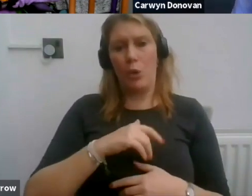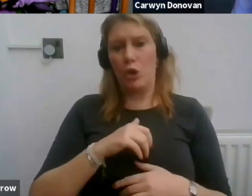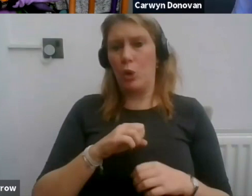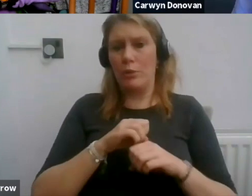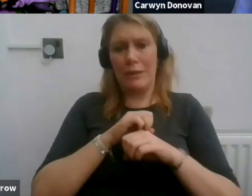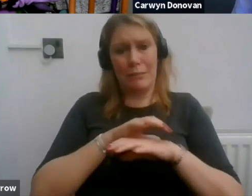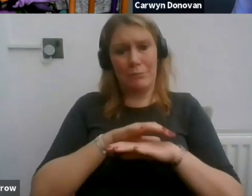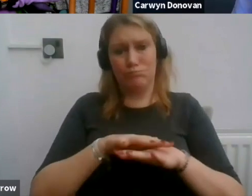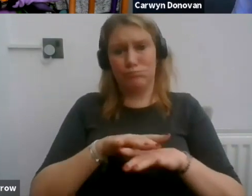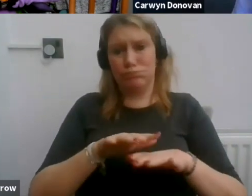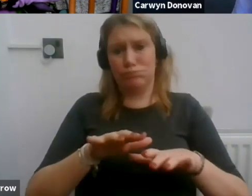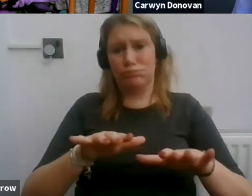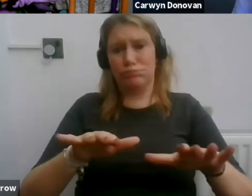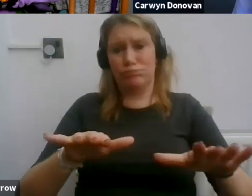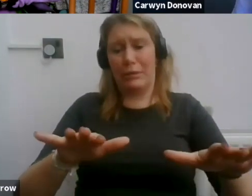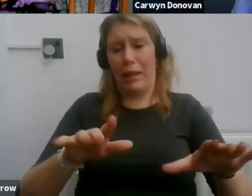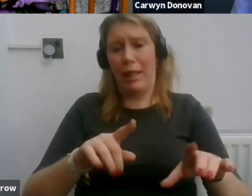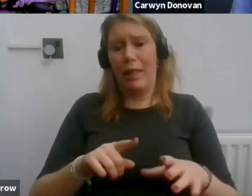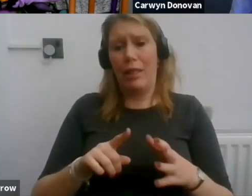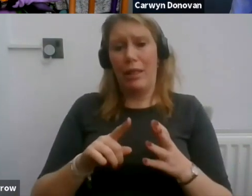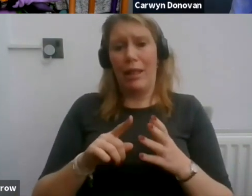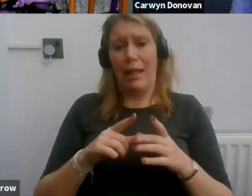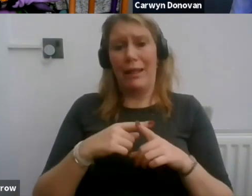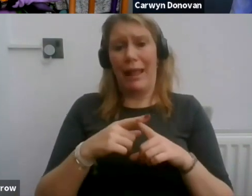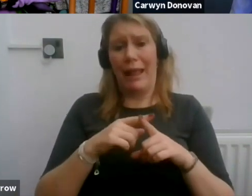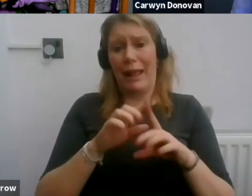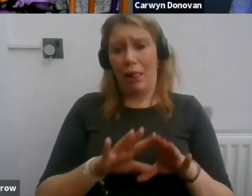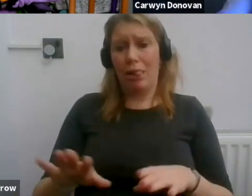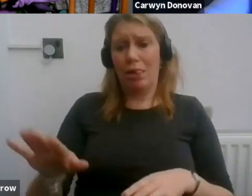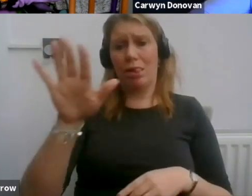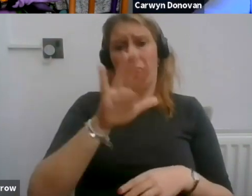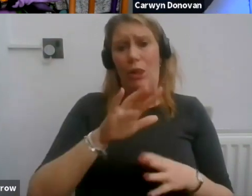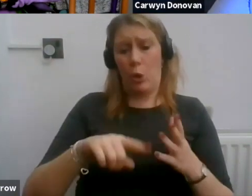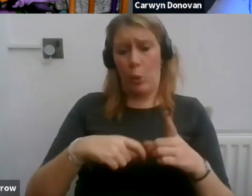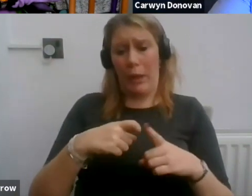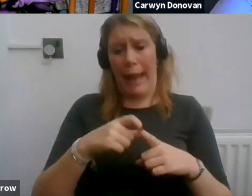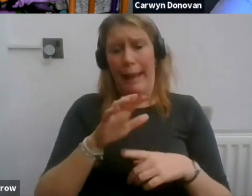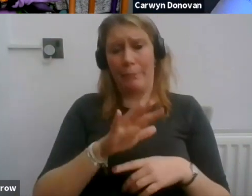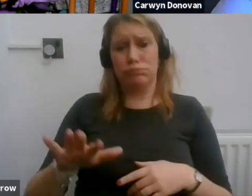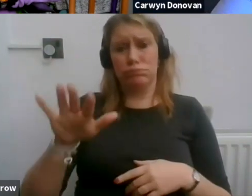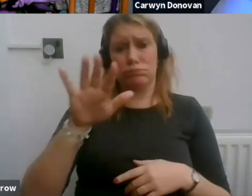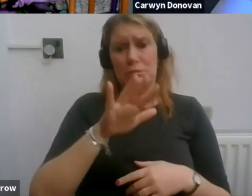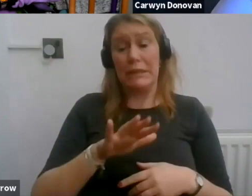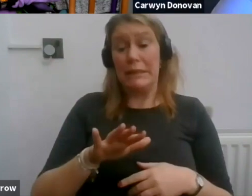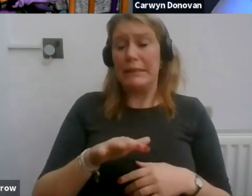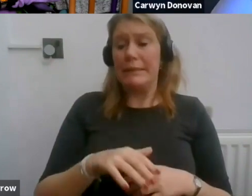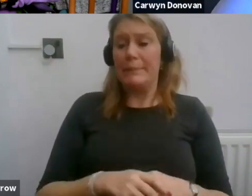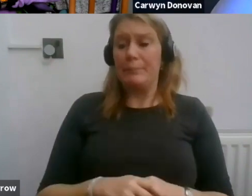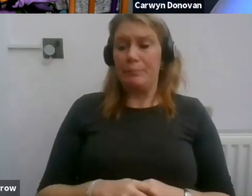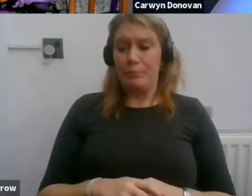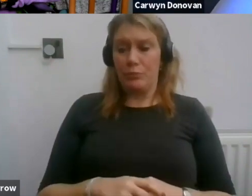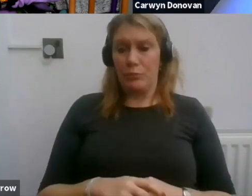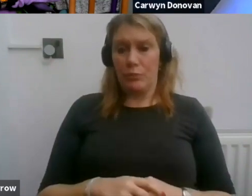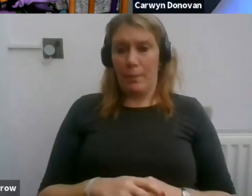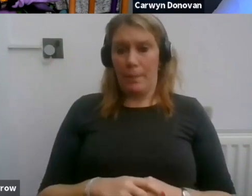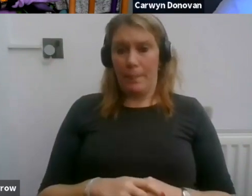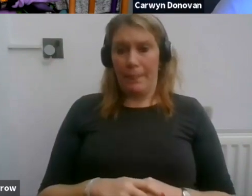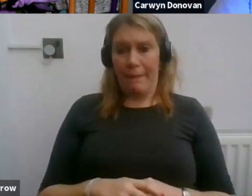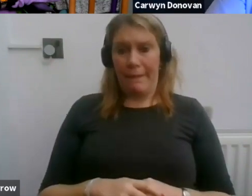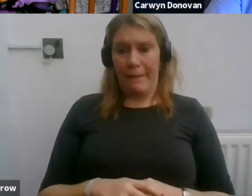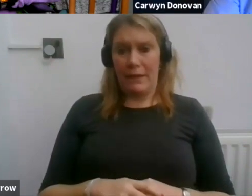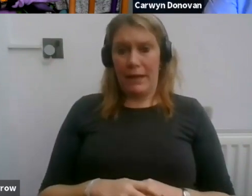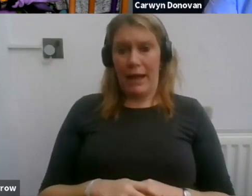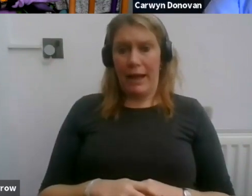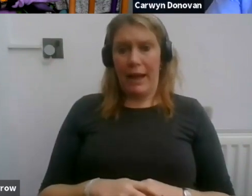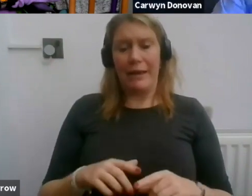in every part of the country. And unlike most of our officials, I must be honest, I don't